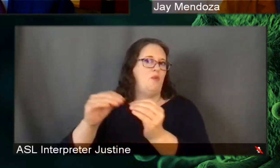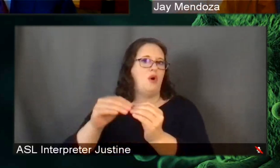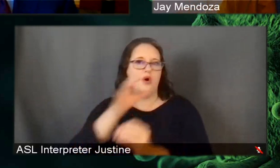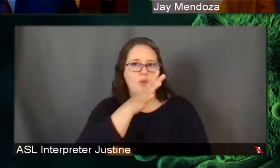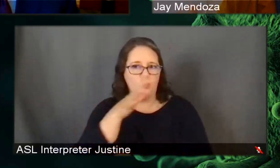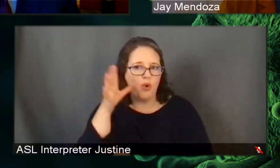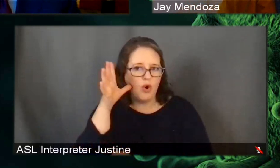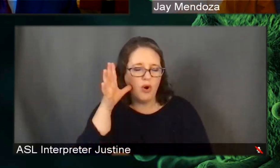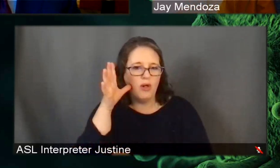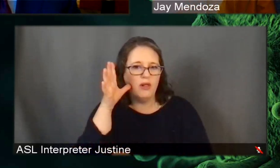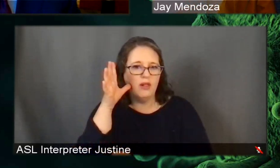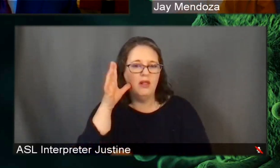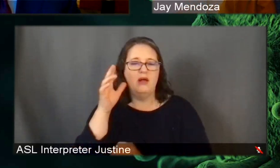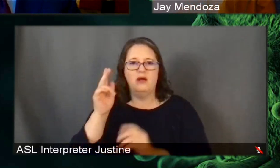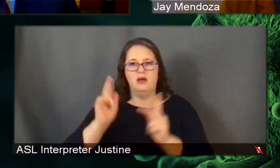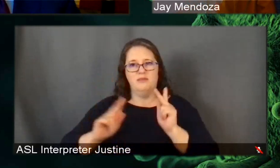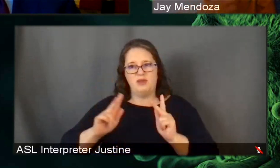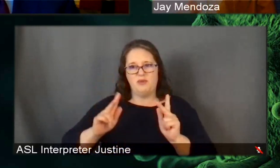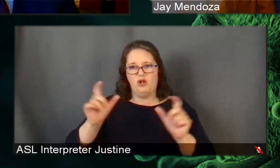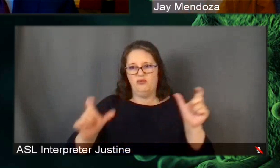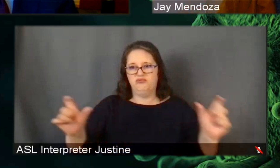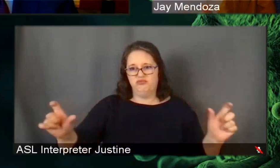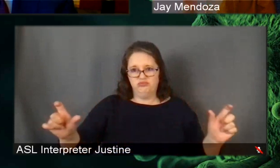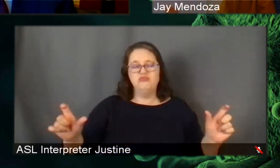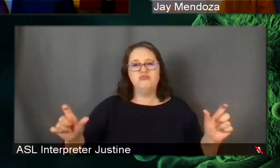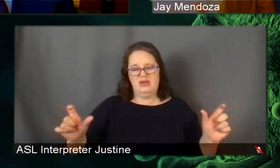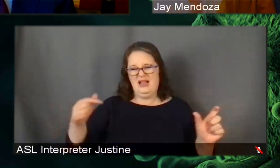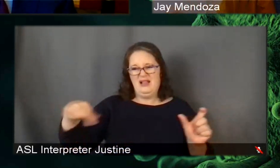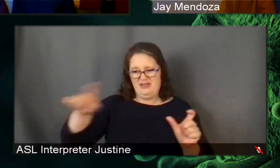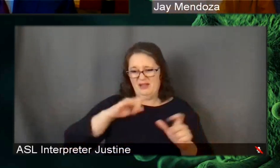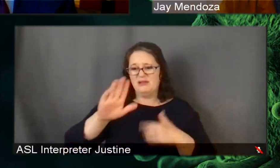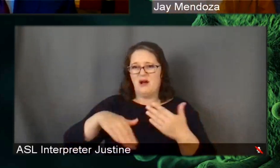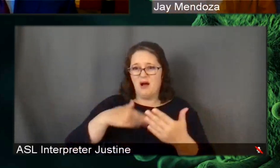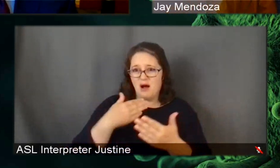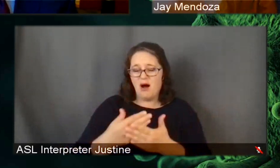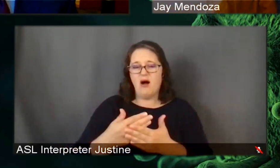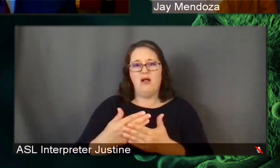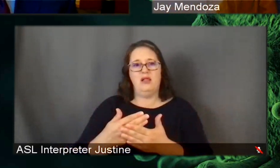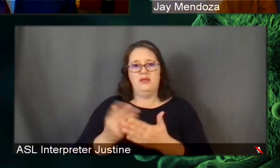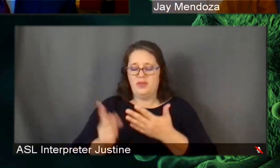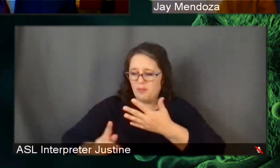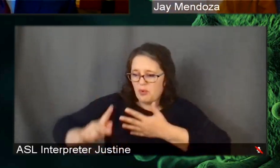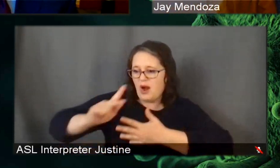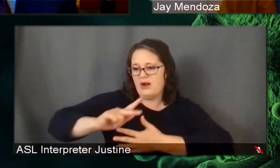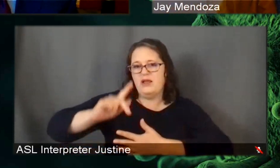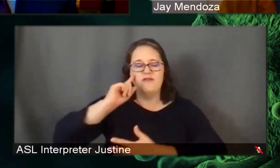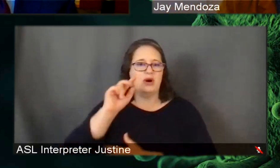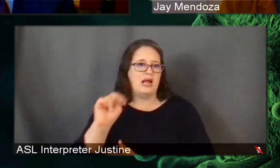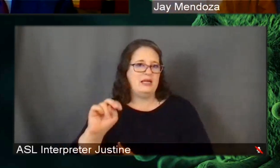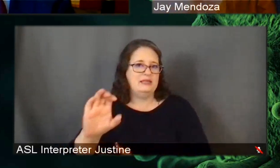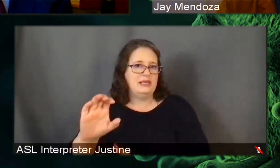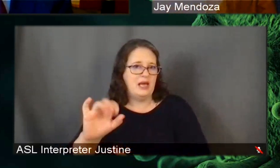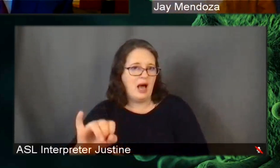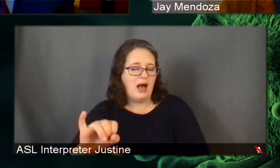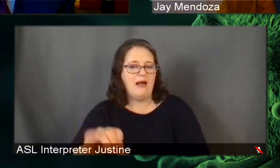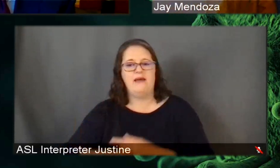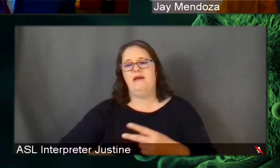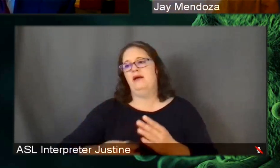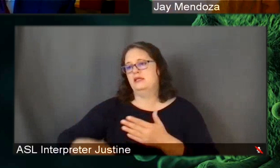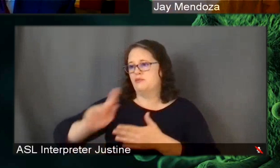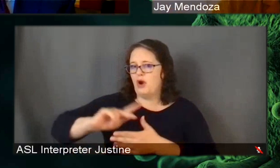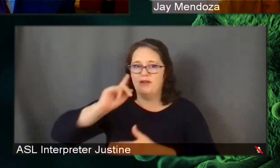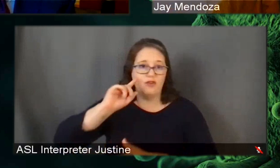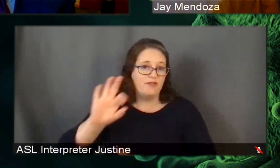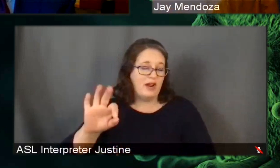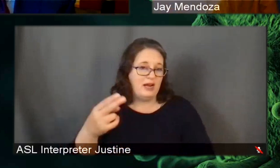rural, um, people as well. And so those are all priority populations of NCI and Fred Hutch. And so this would be a great opportunity